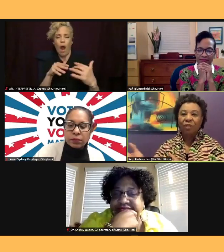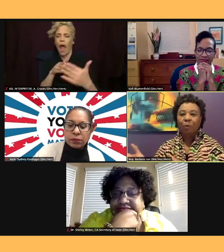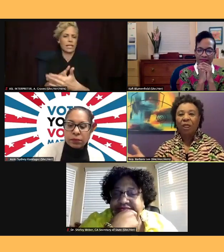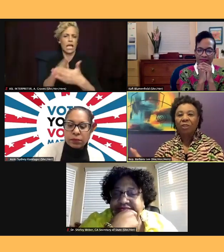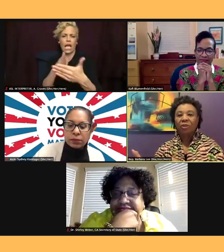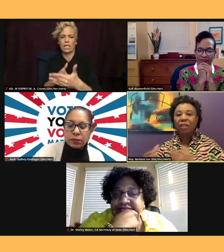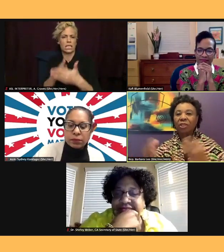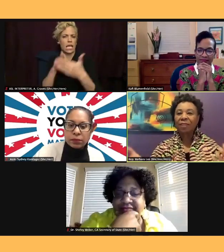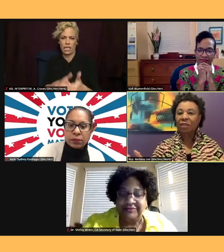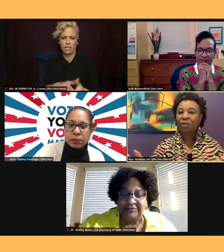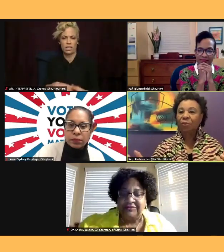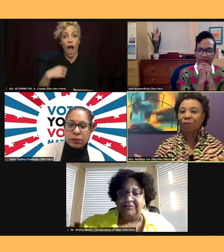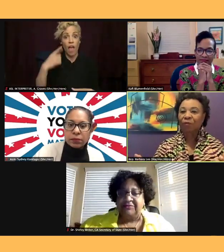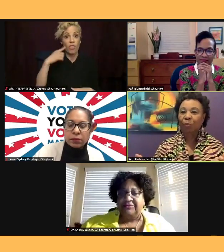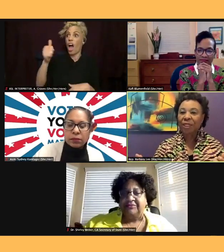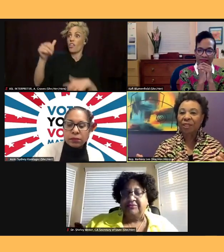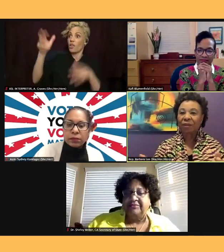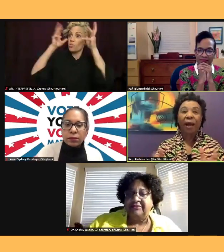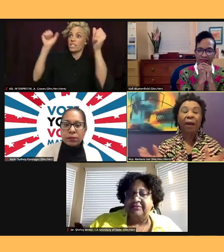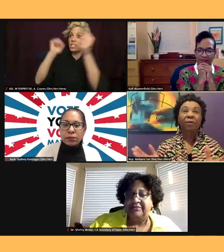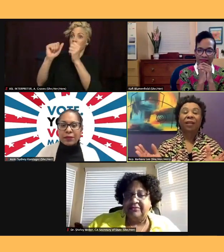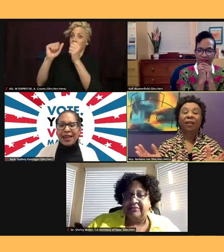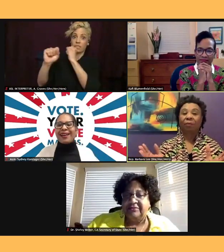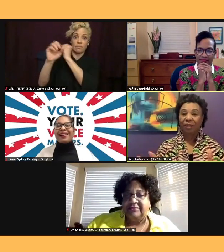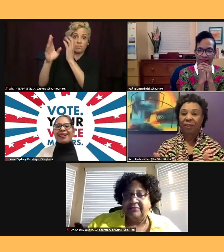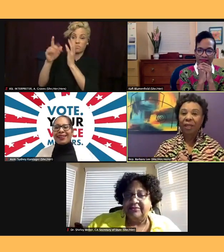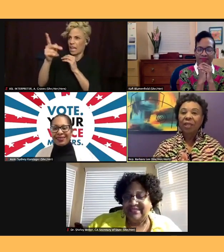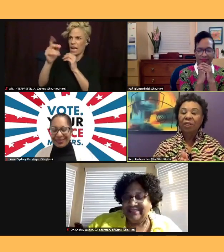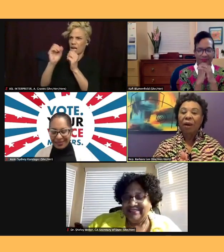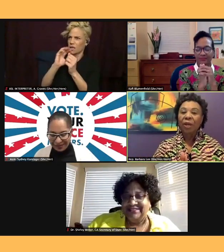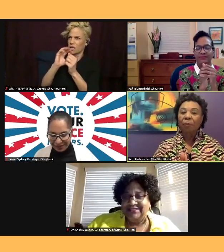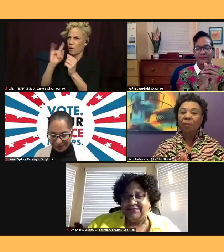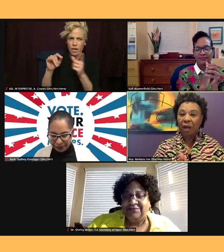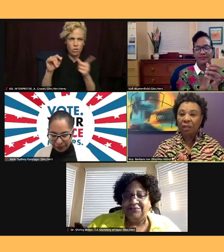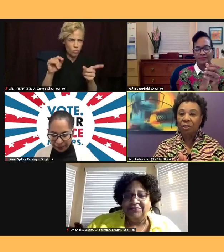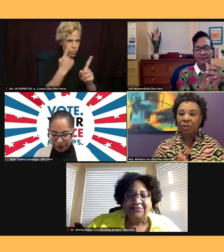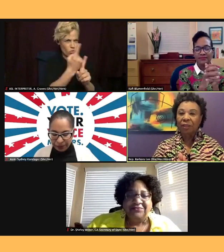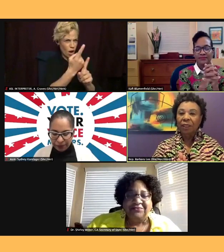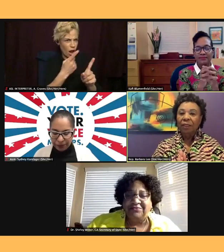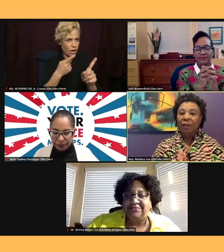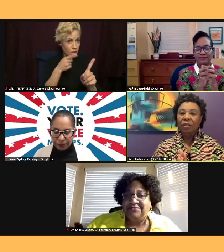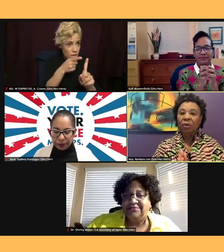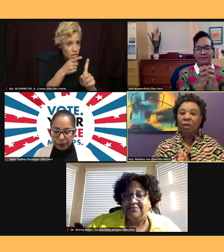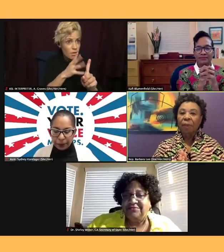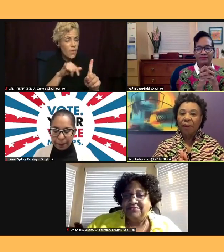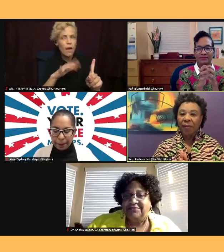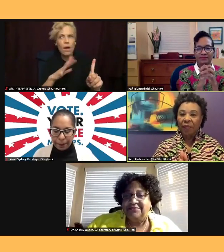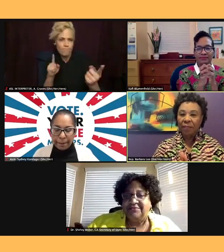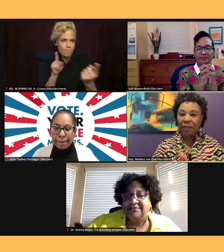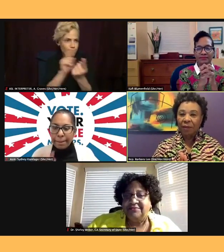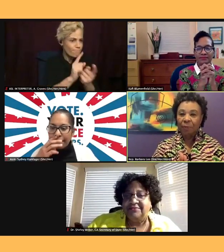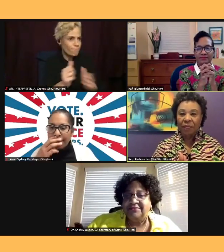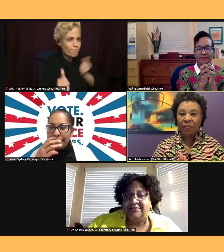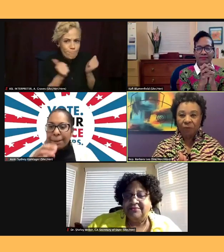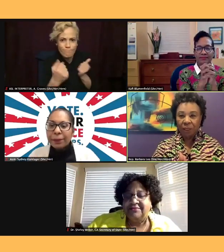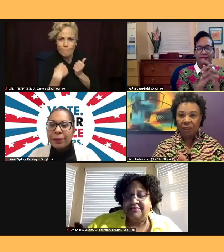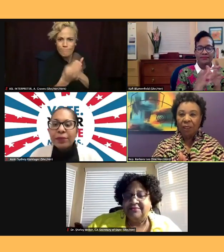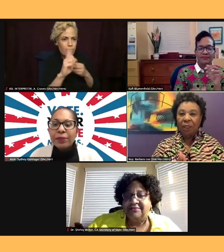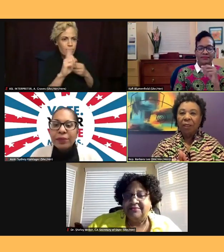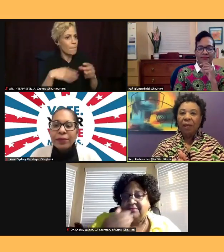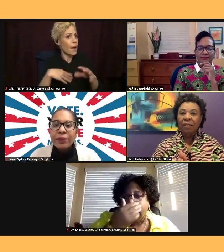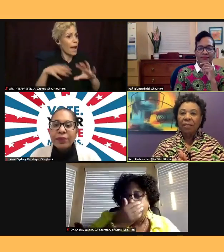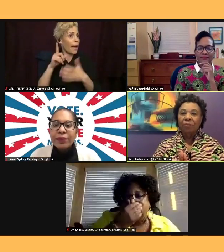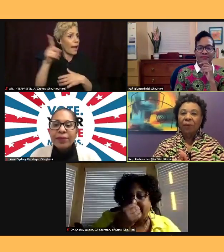And then she said she was ready for president. Well, I was like amazed. So I went up and talked to her and told her about my class, that I was about to flunk, and said